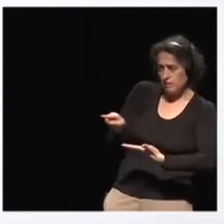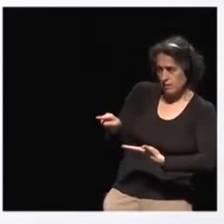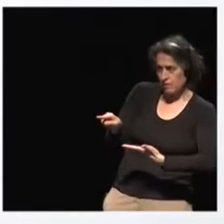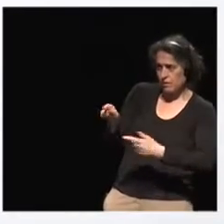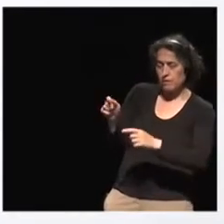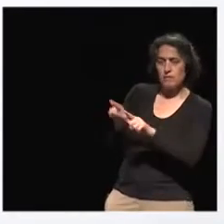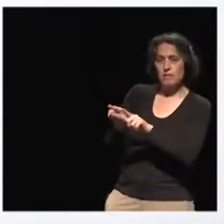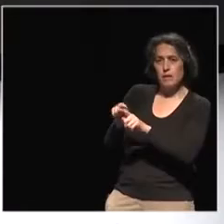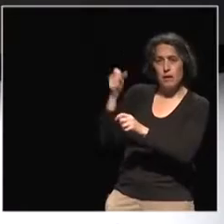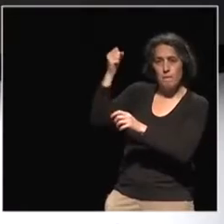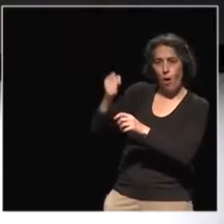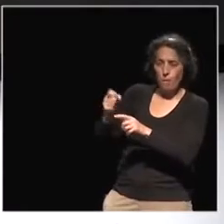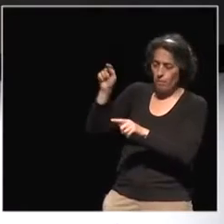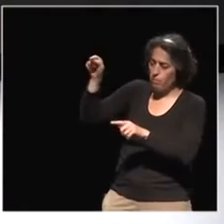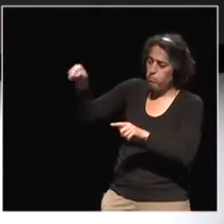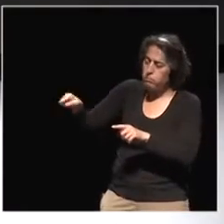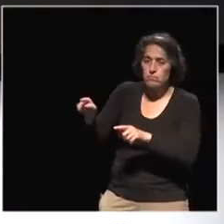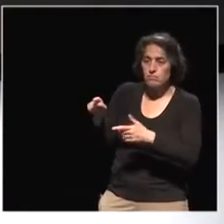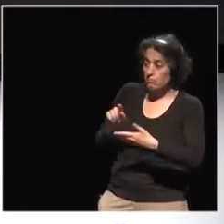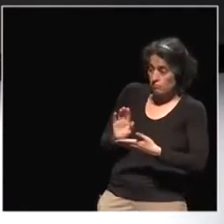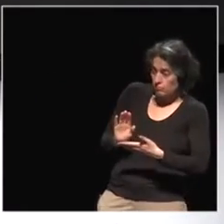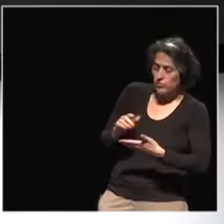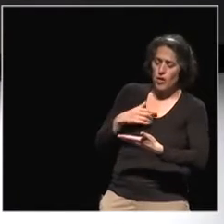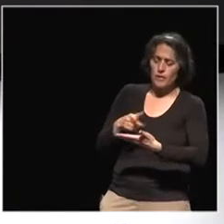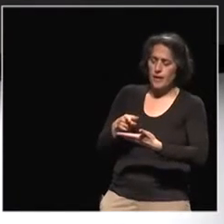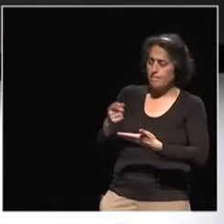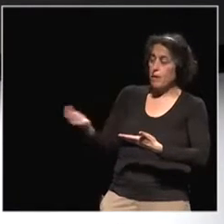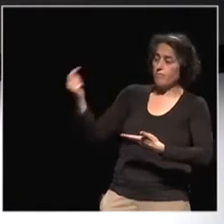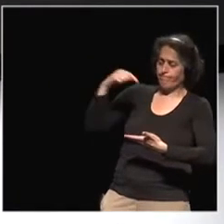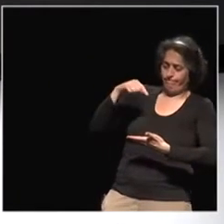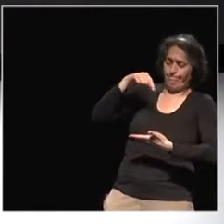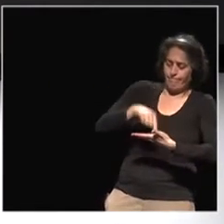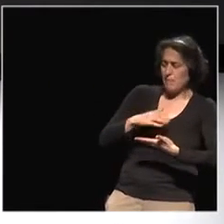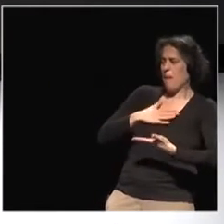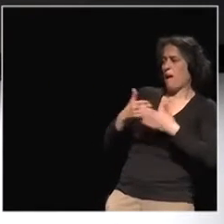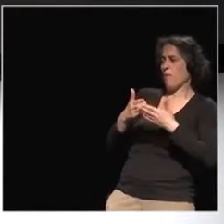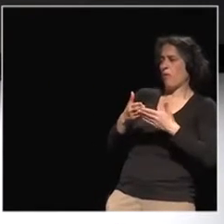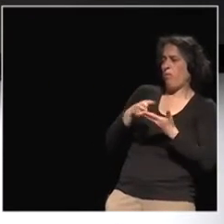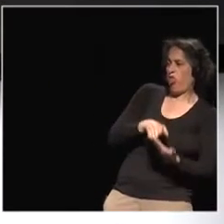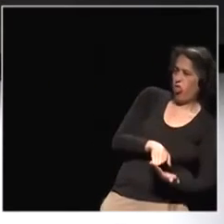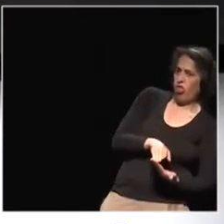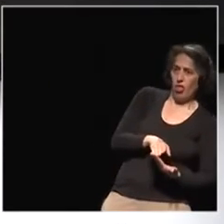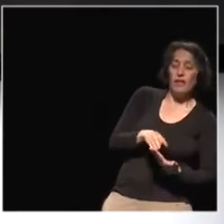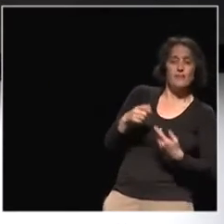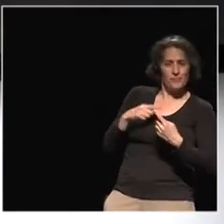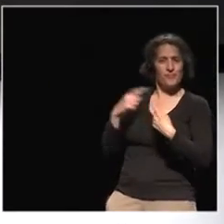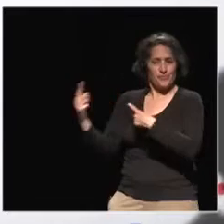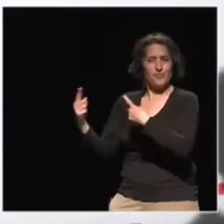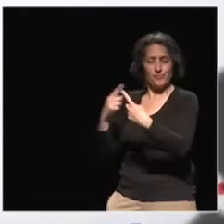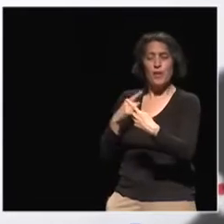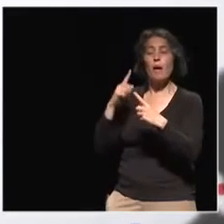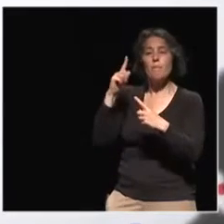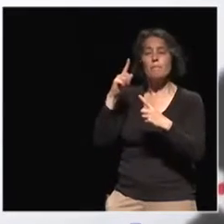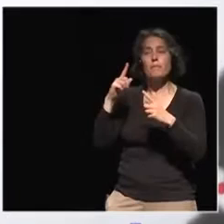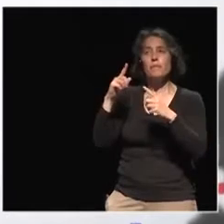of guns and shooting and stuff. But the roles were